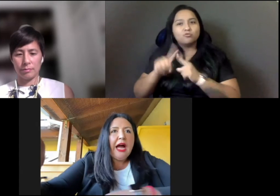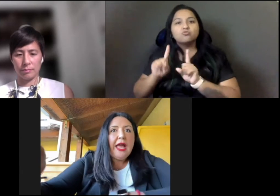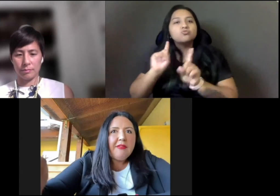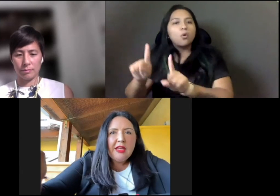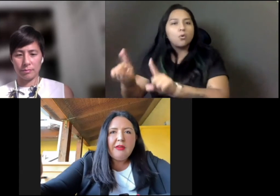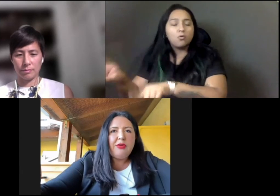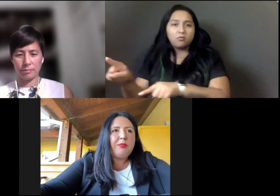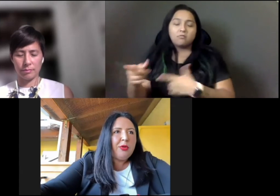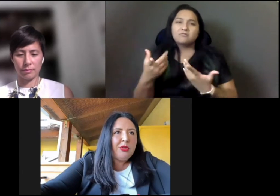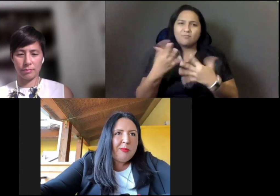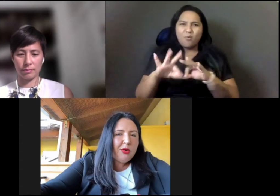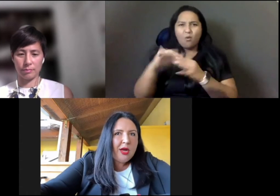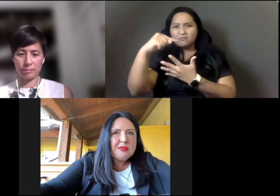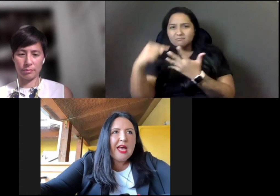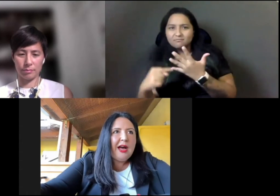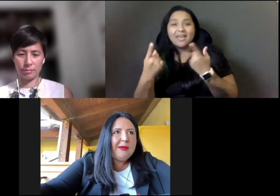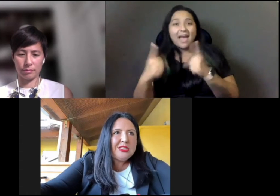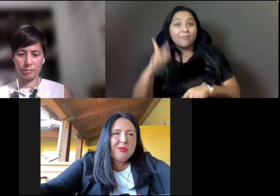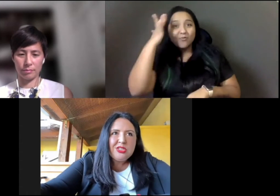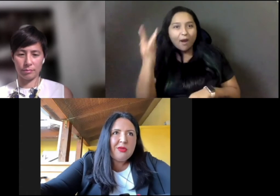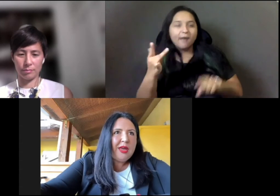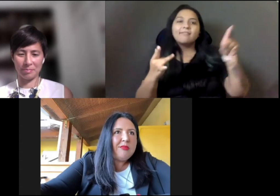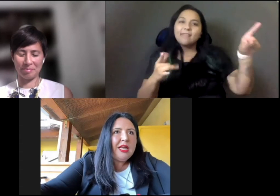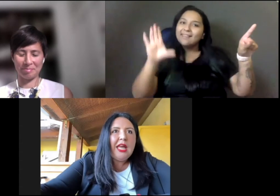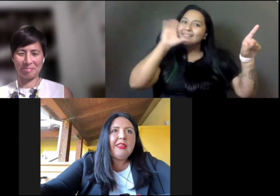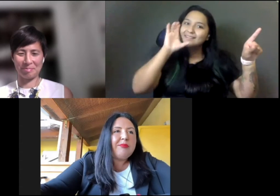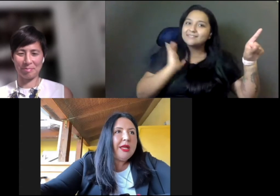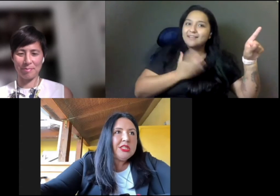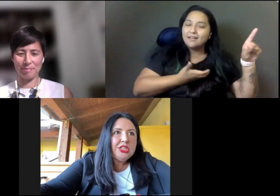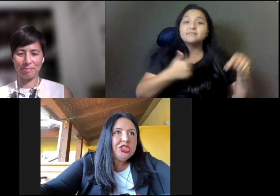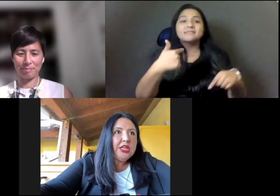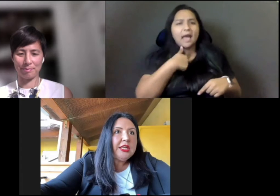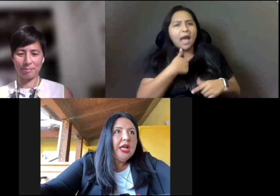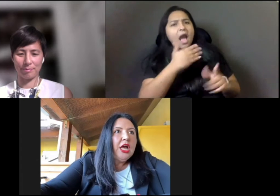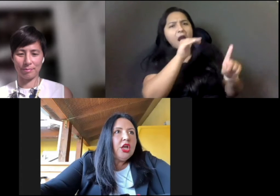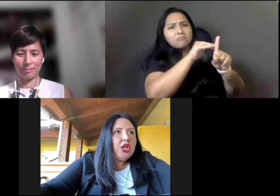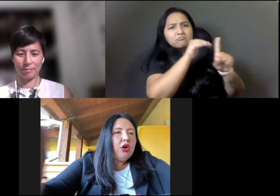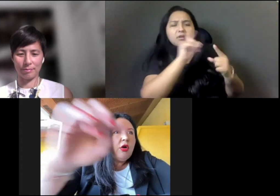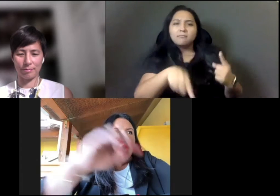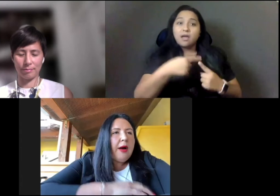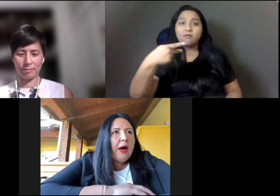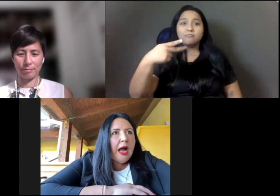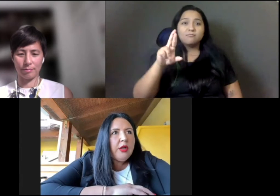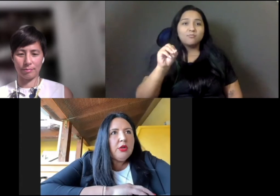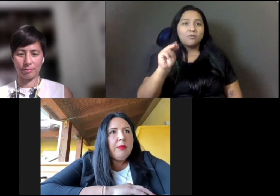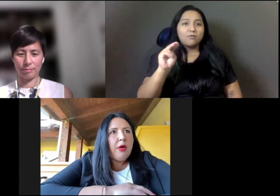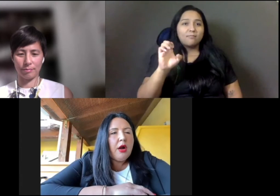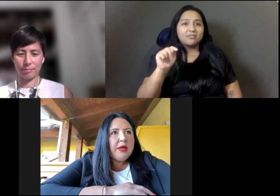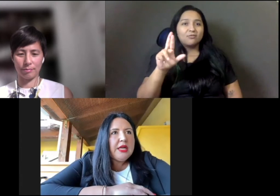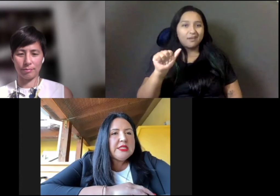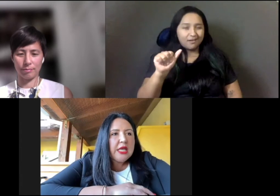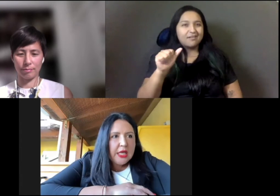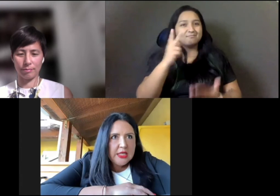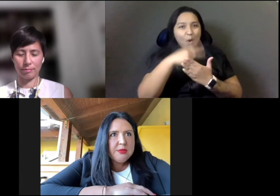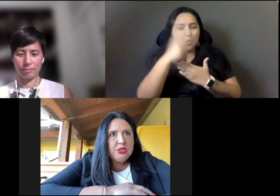listen, I advocated for promotora programs, uh, and to make sure that we had money and they paid attention. And, you know, um, I want to do my